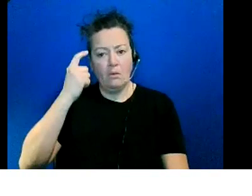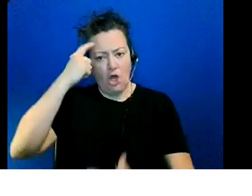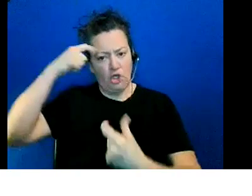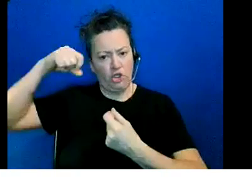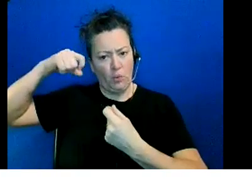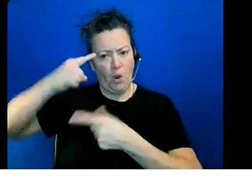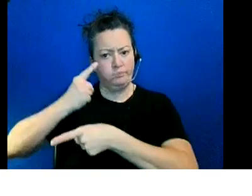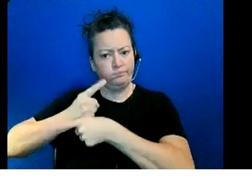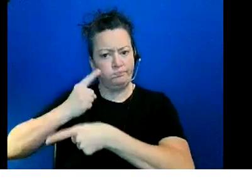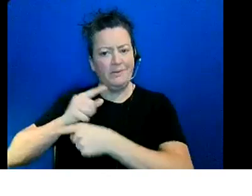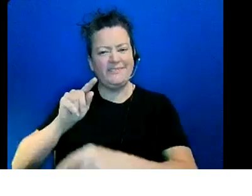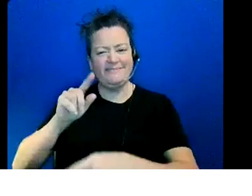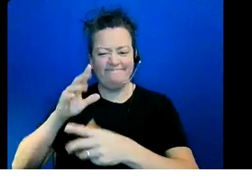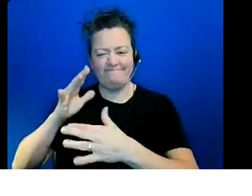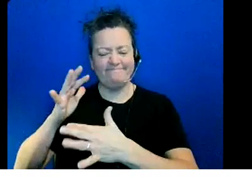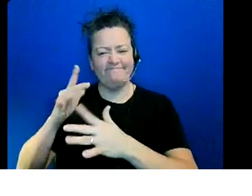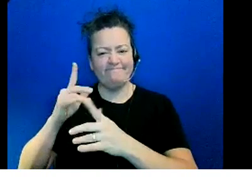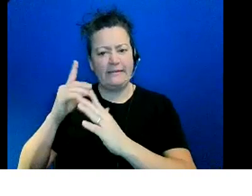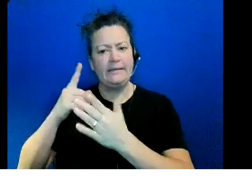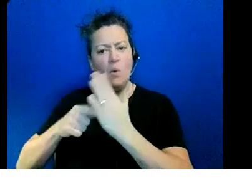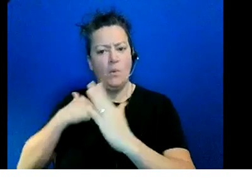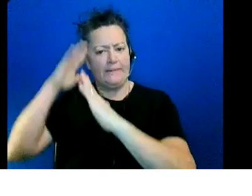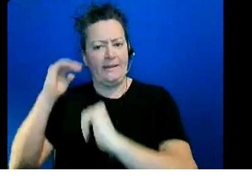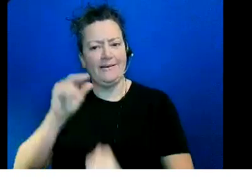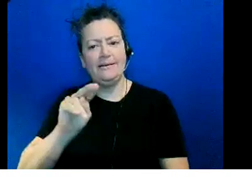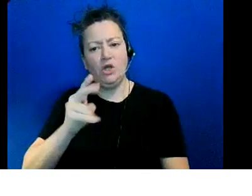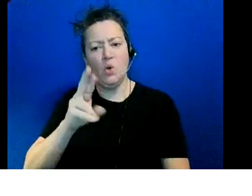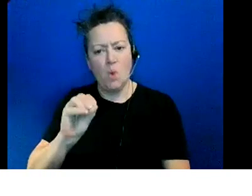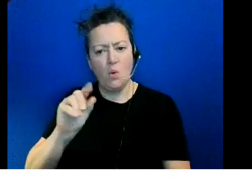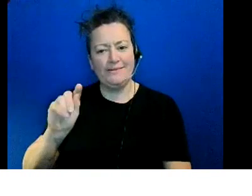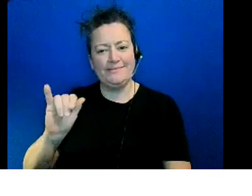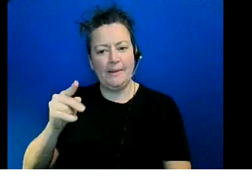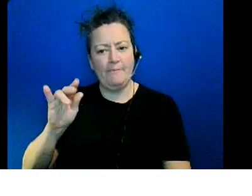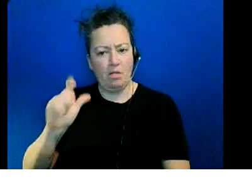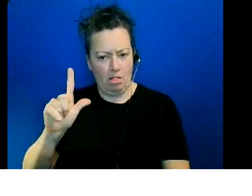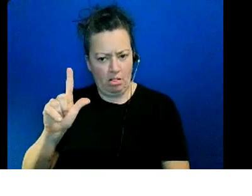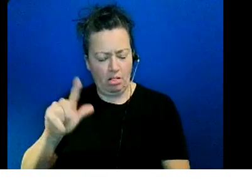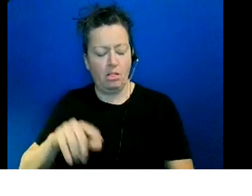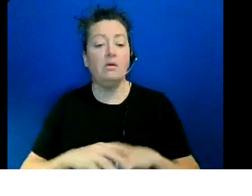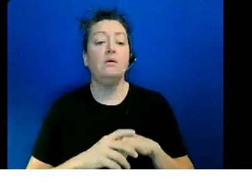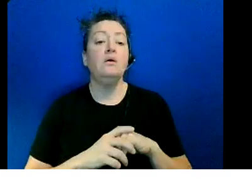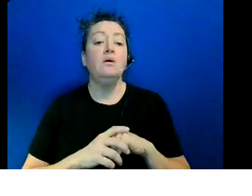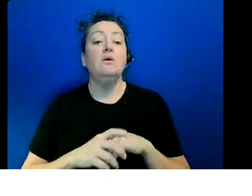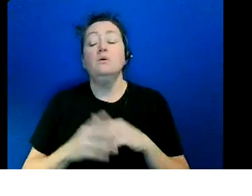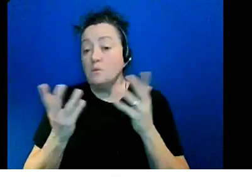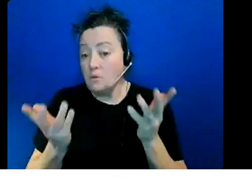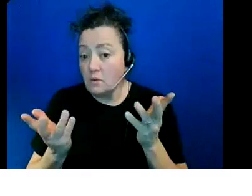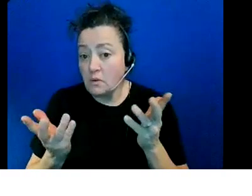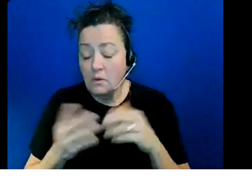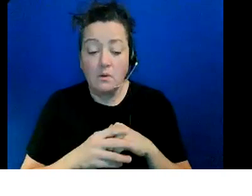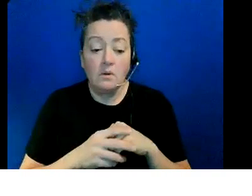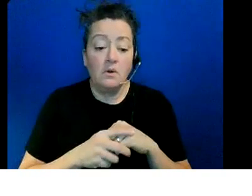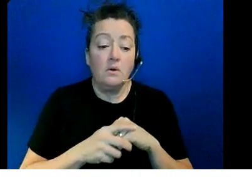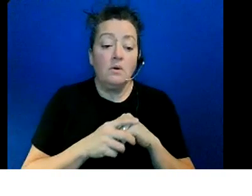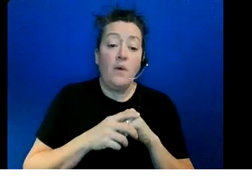well that's because they're usually they're going to present as we probably already know some potential potential challenges